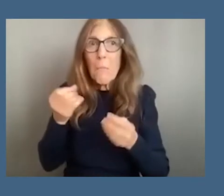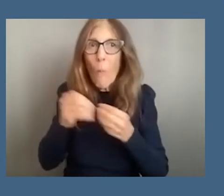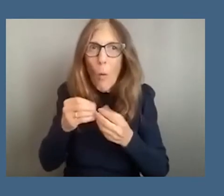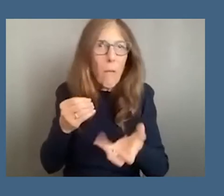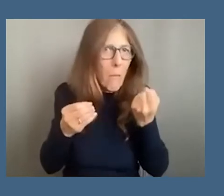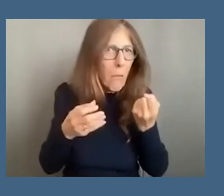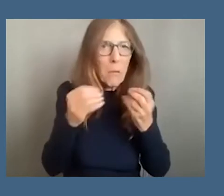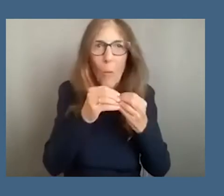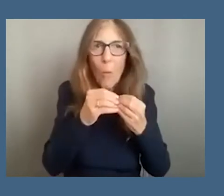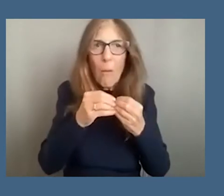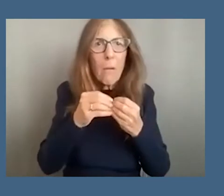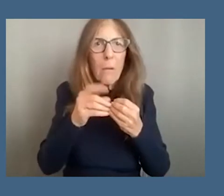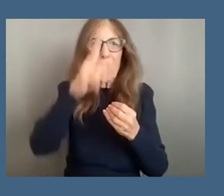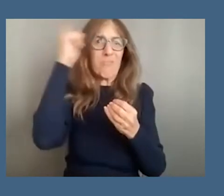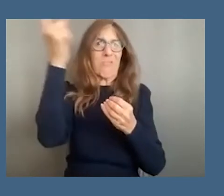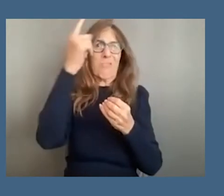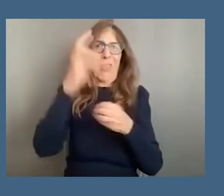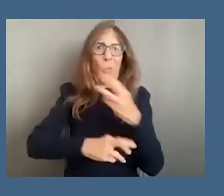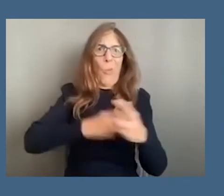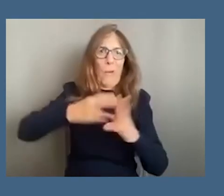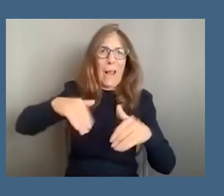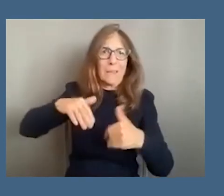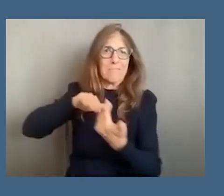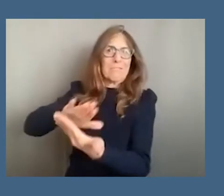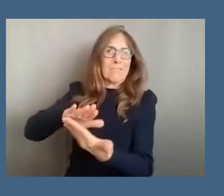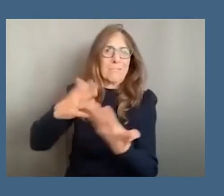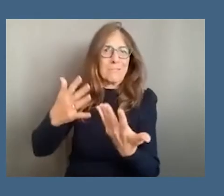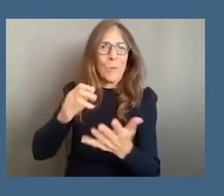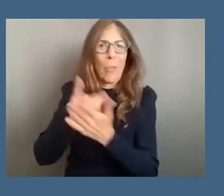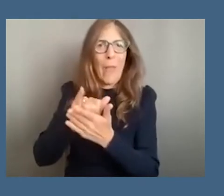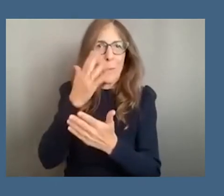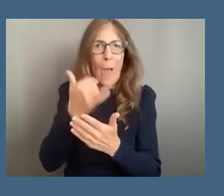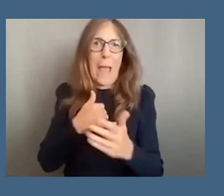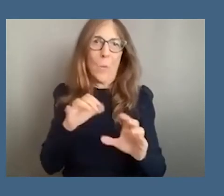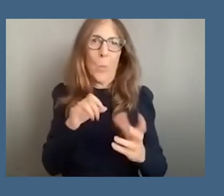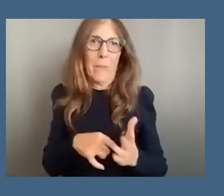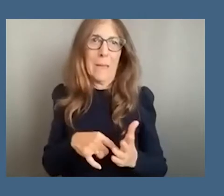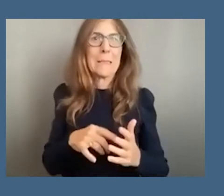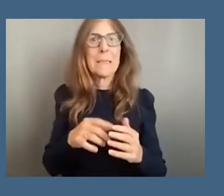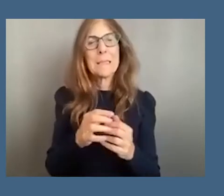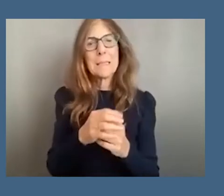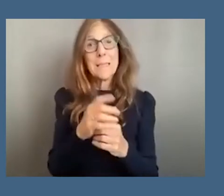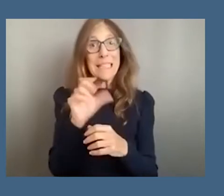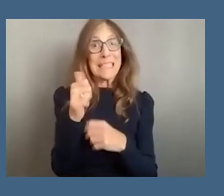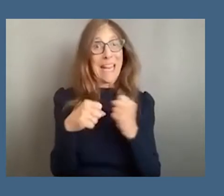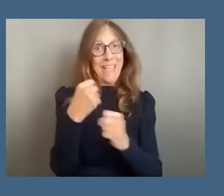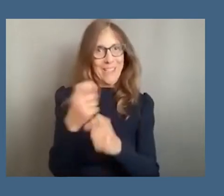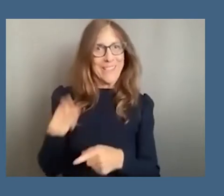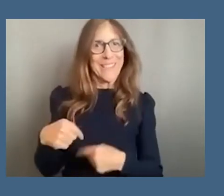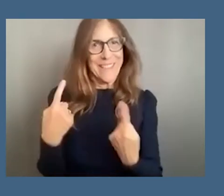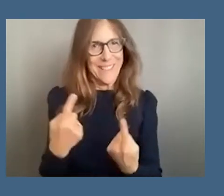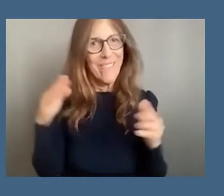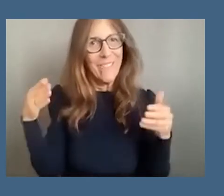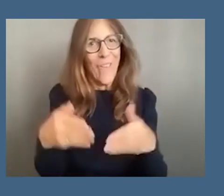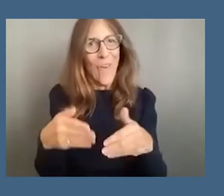addressed all over the world and that's that's how i do that's why i do this um it's been 10 years working on just